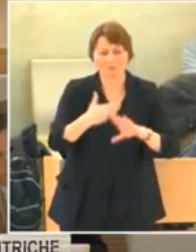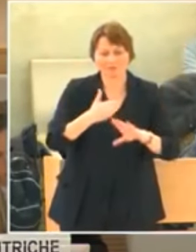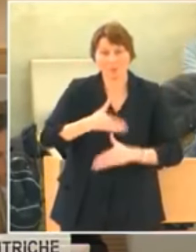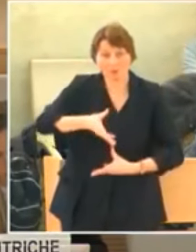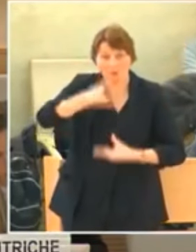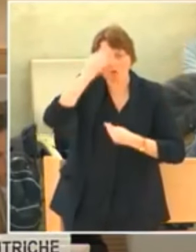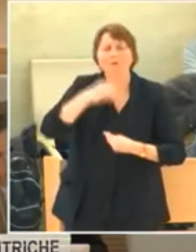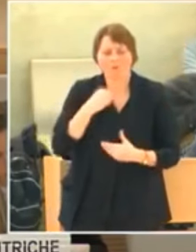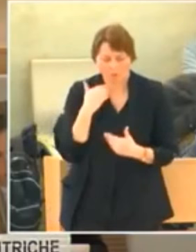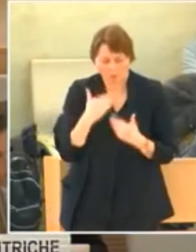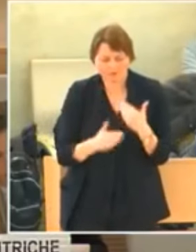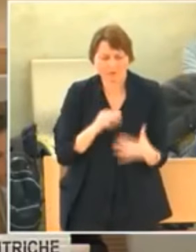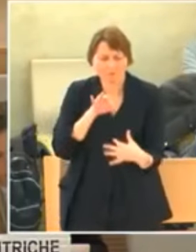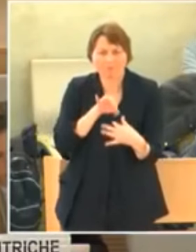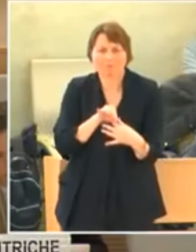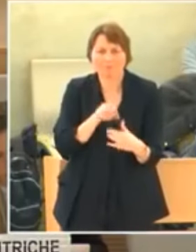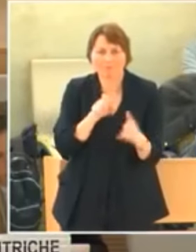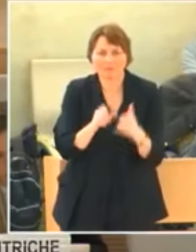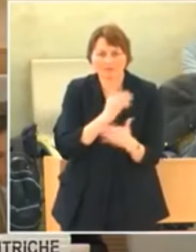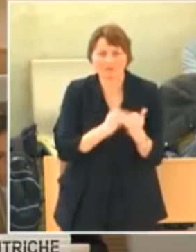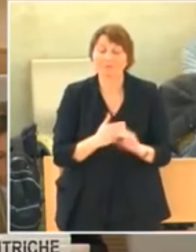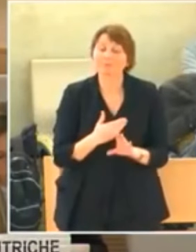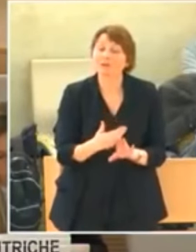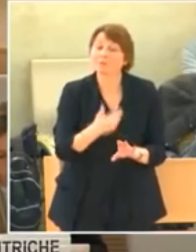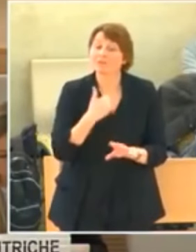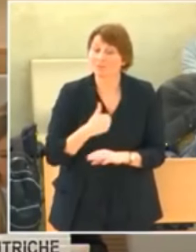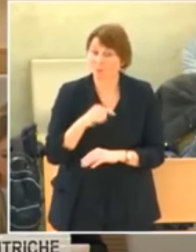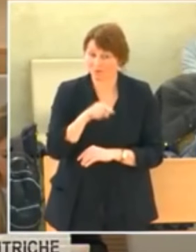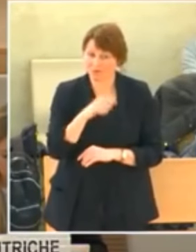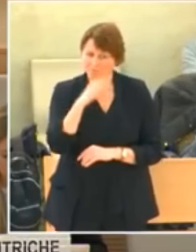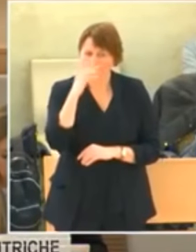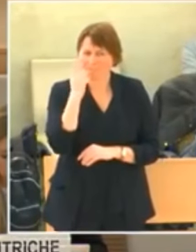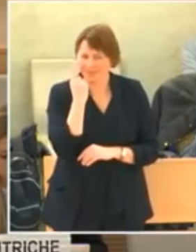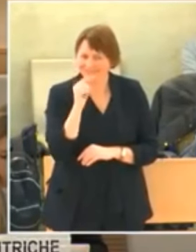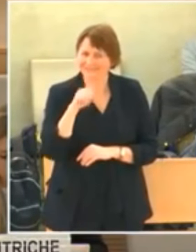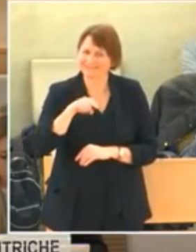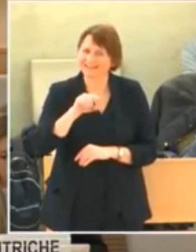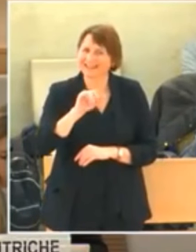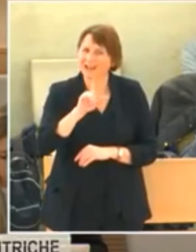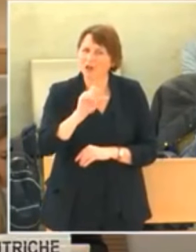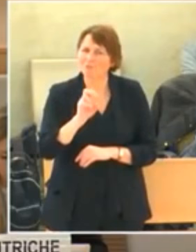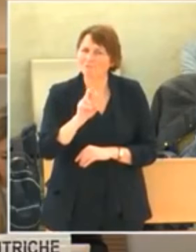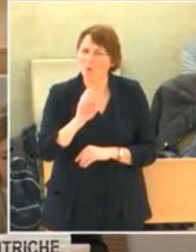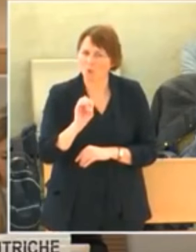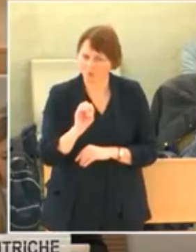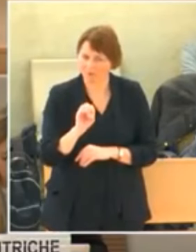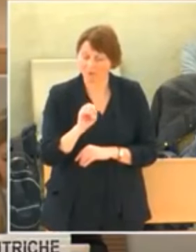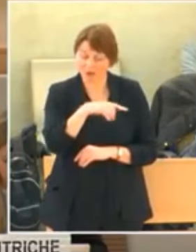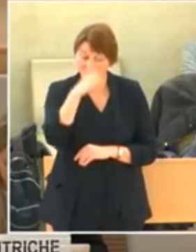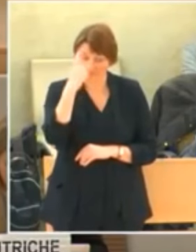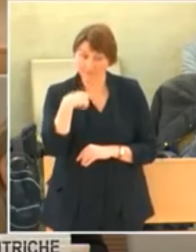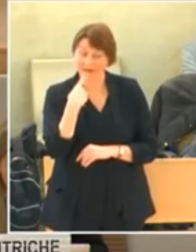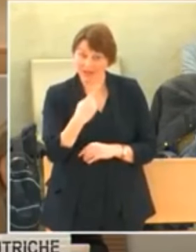Vice President, as Mrs. Gilmour mentioned, Azerbaijan modified its code of civil procedure. to allow witnesses with